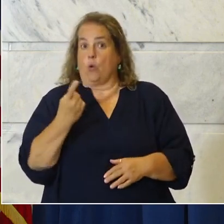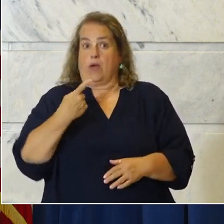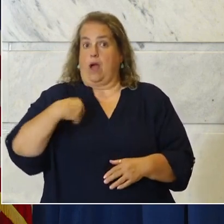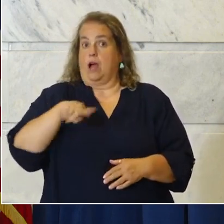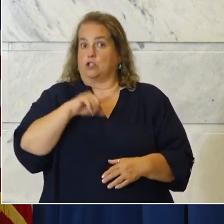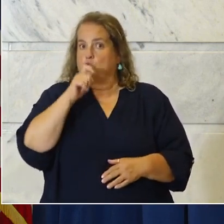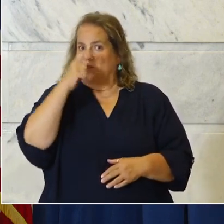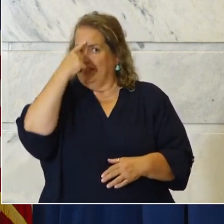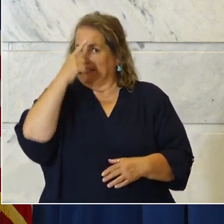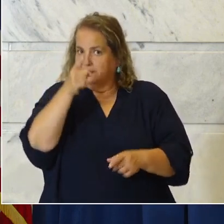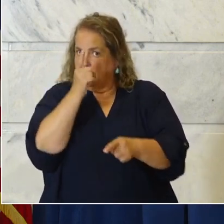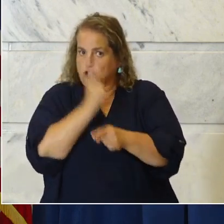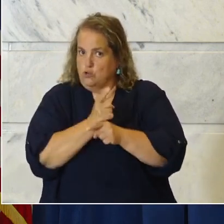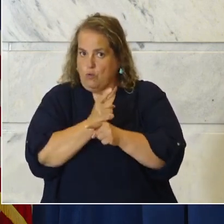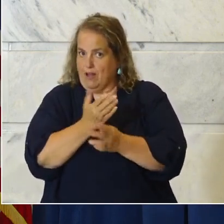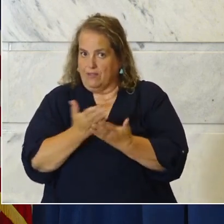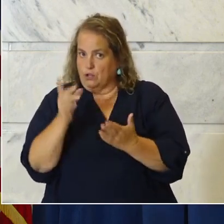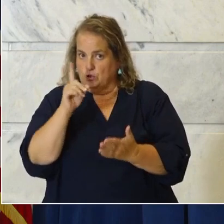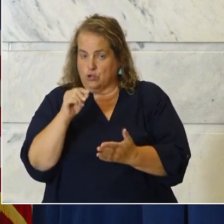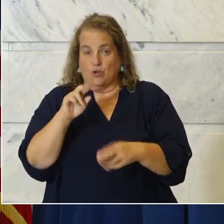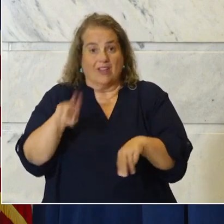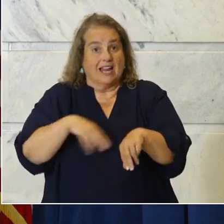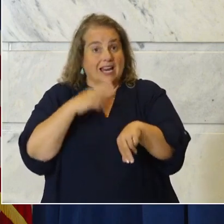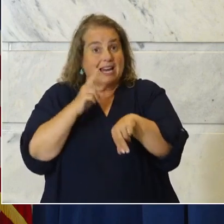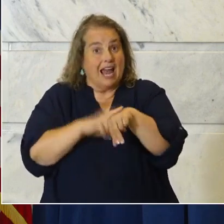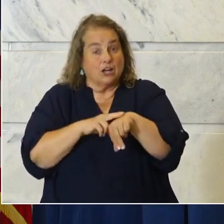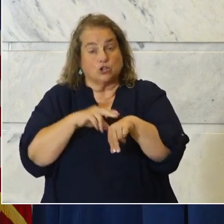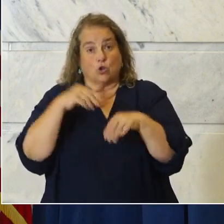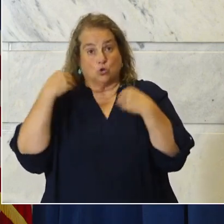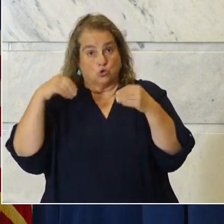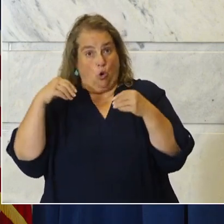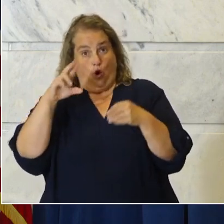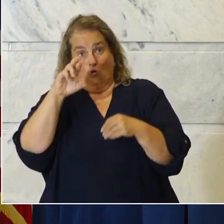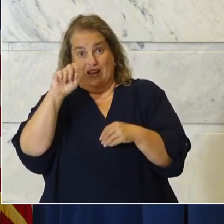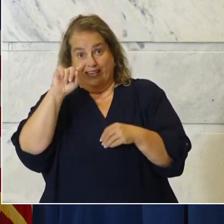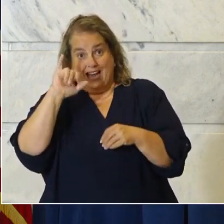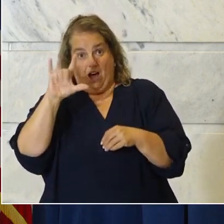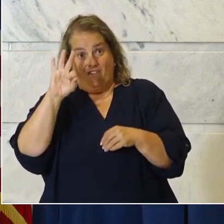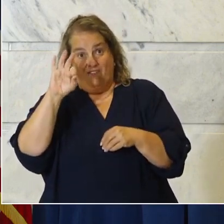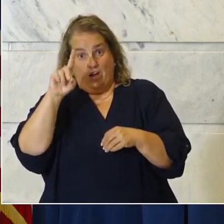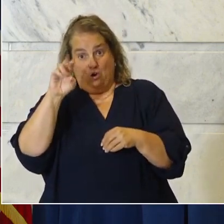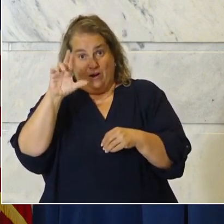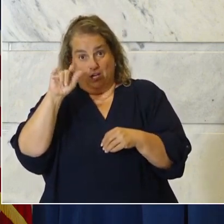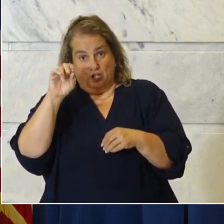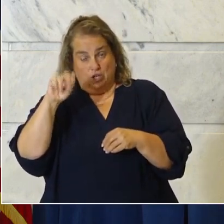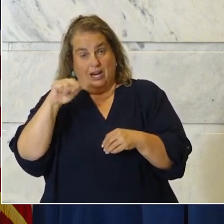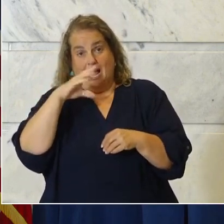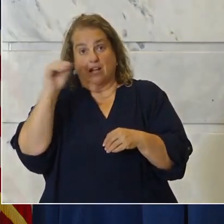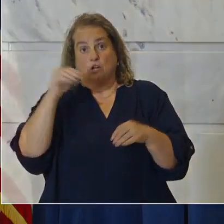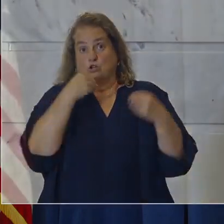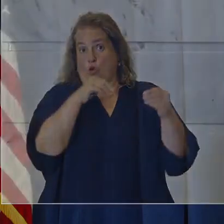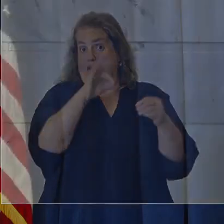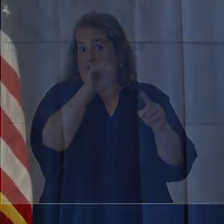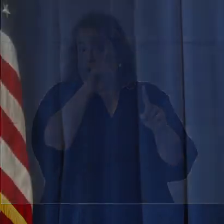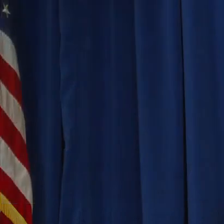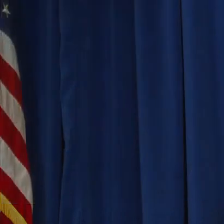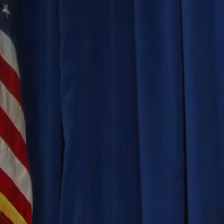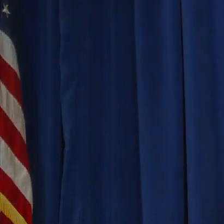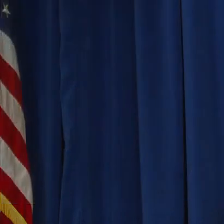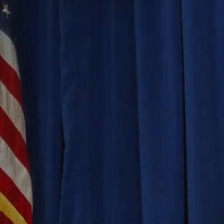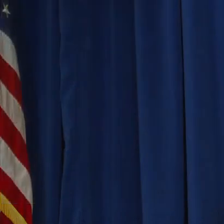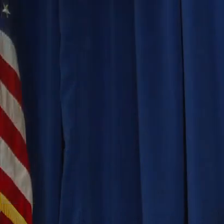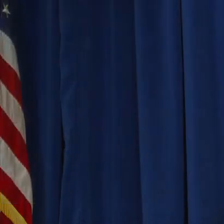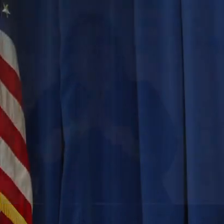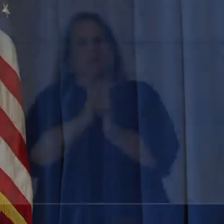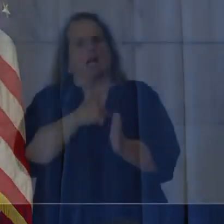thinks that this is the right move. The National Retail Federation and the Kentucky Retail Association specifically asked us to take